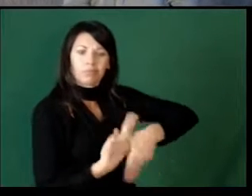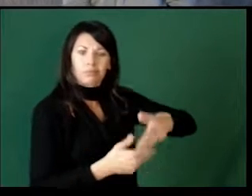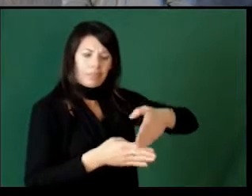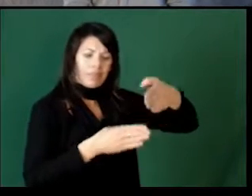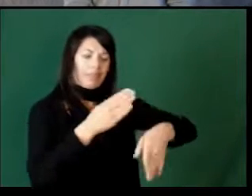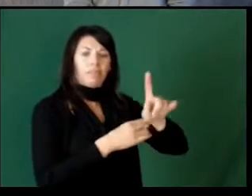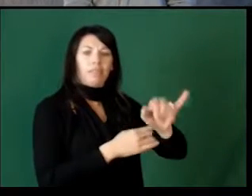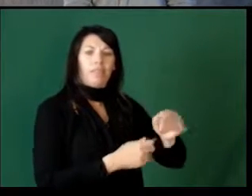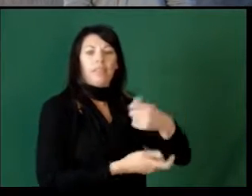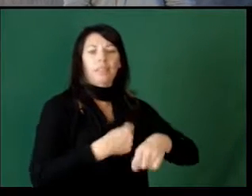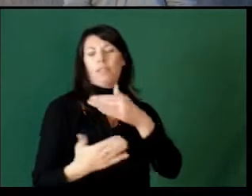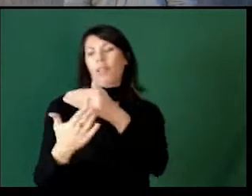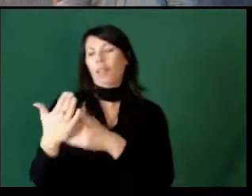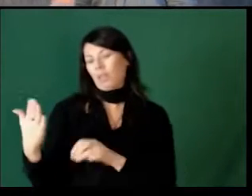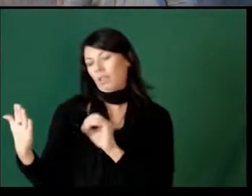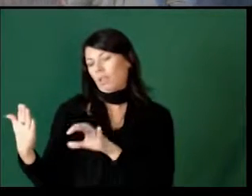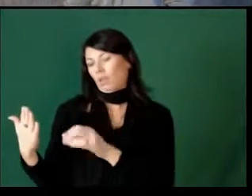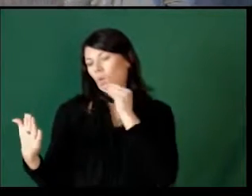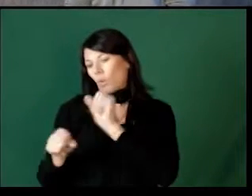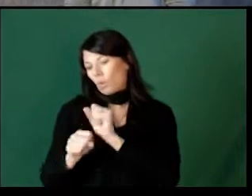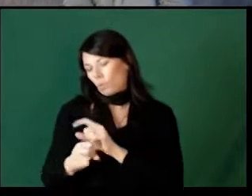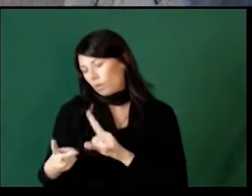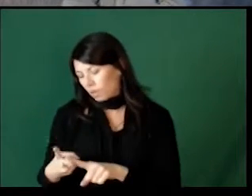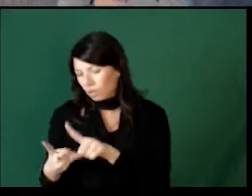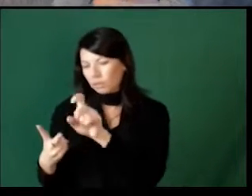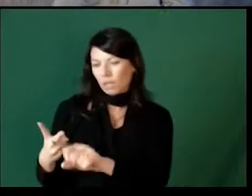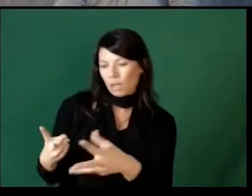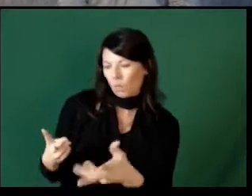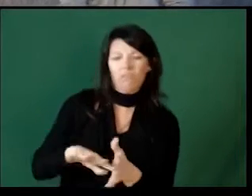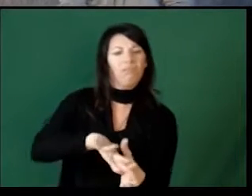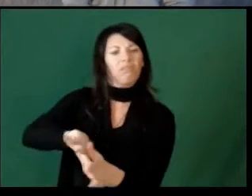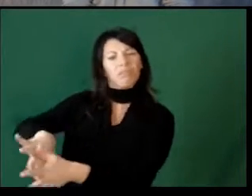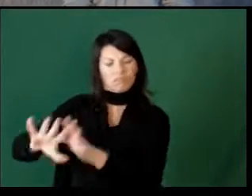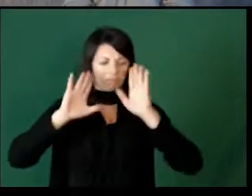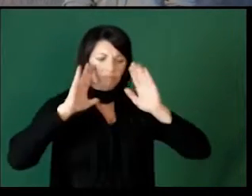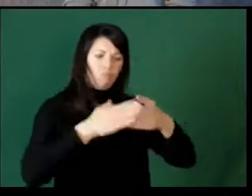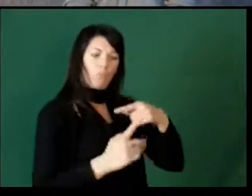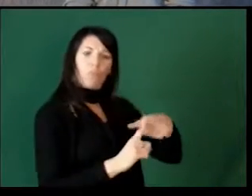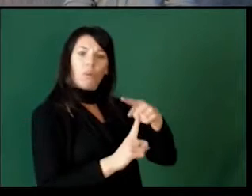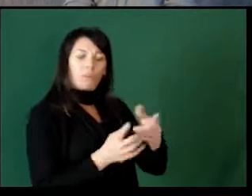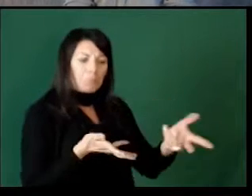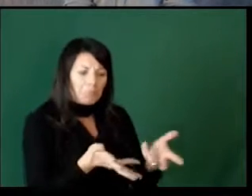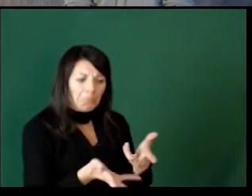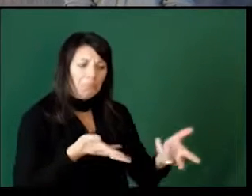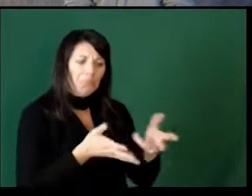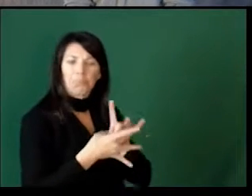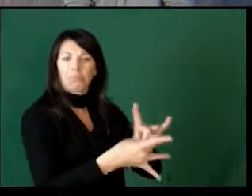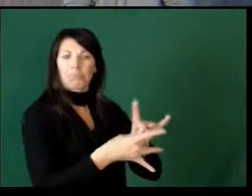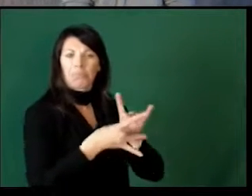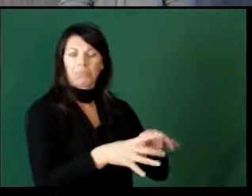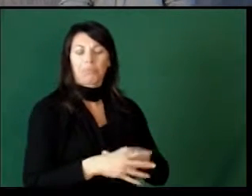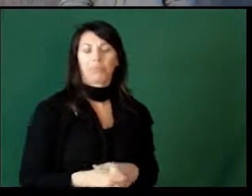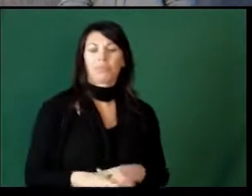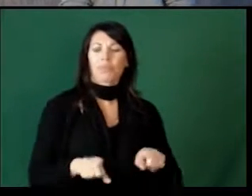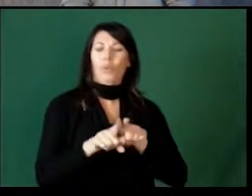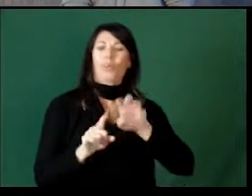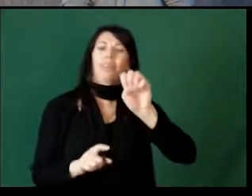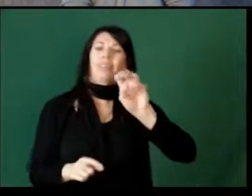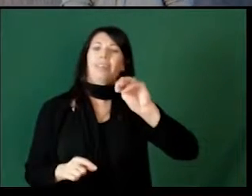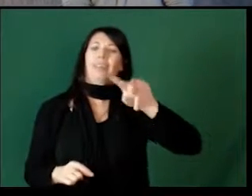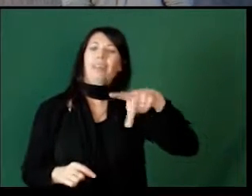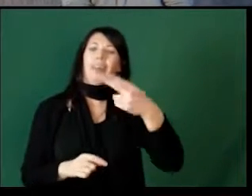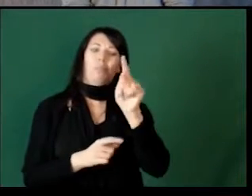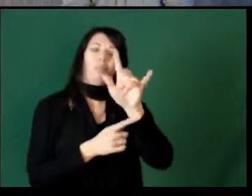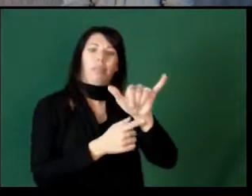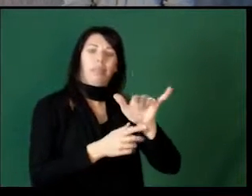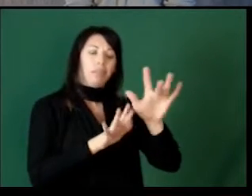rather than those lists kind of how did you do, this is what you need to do kinds of things. Similarly, using